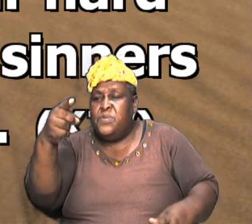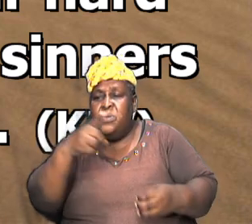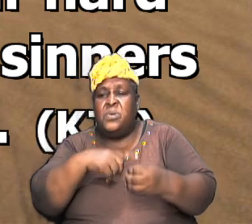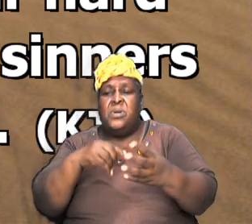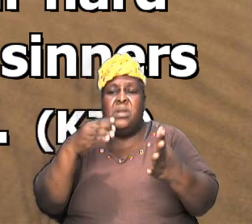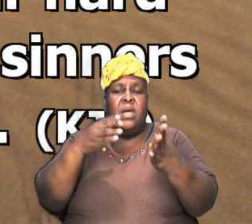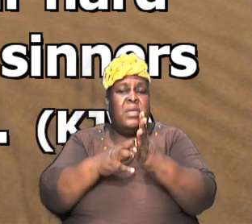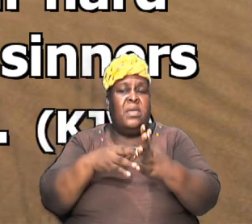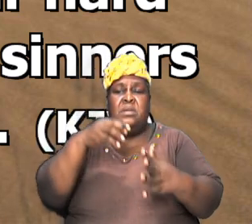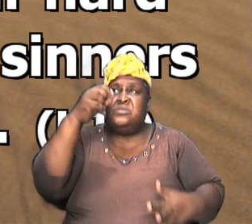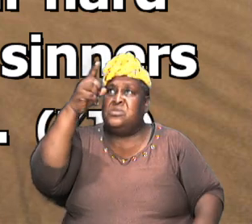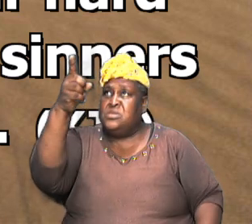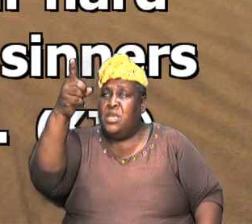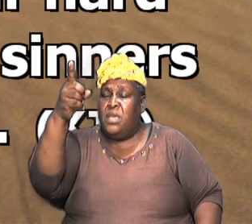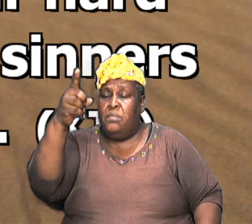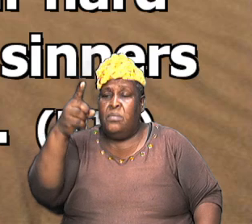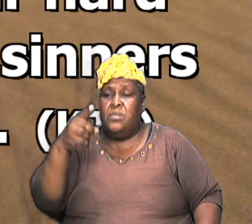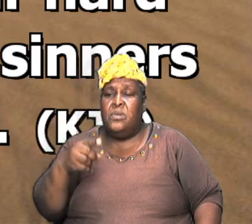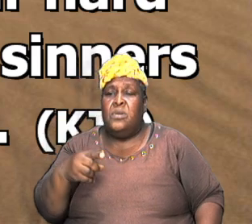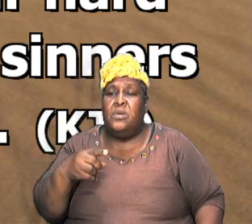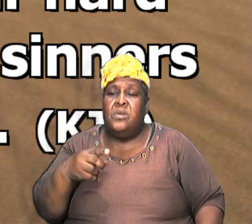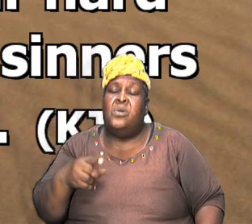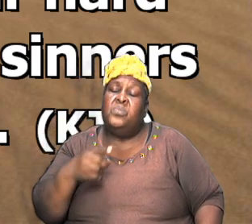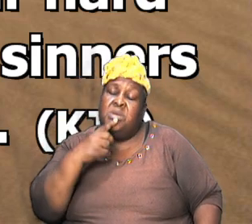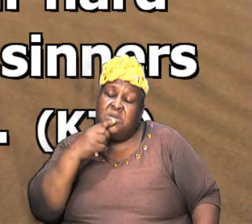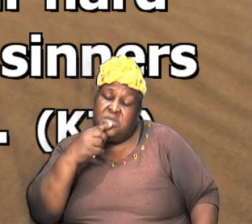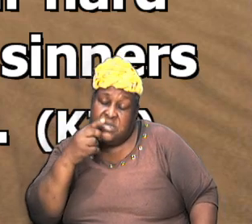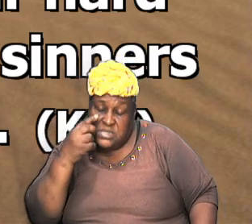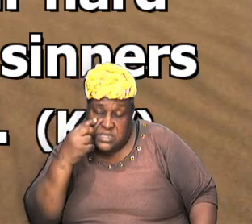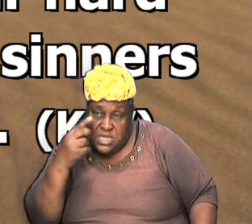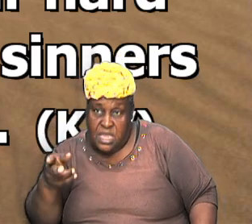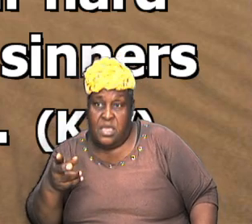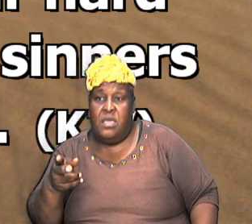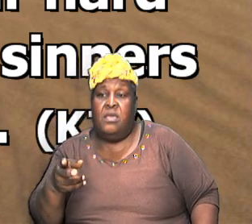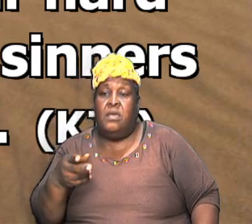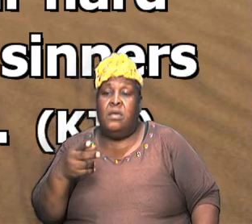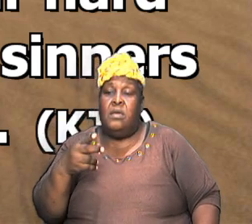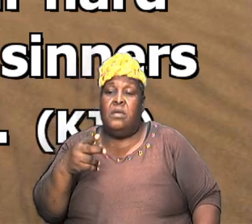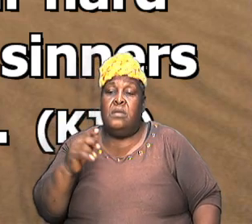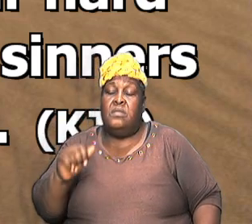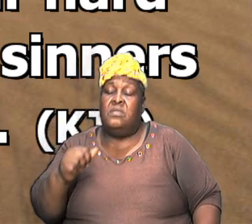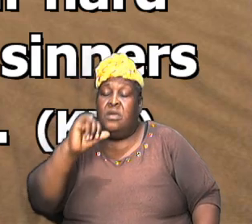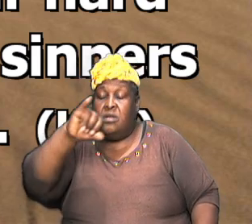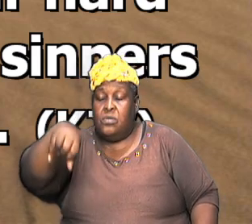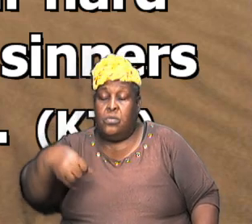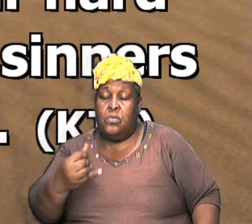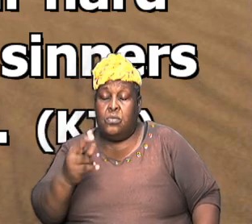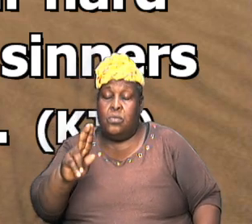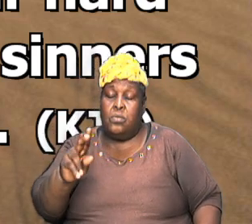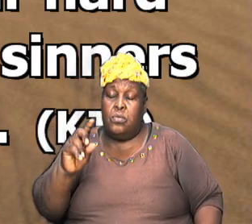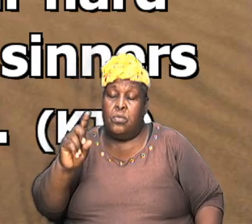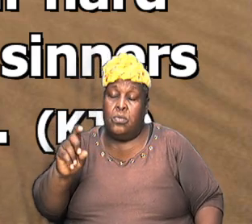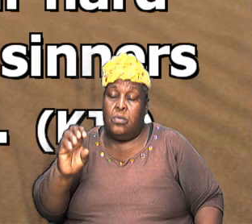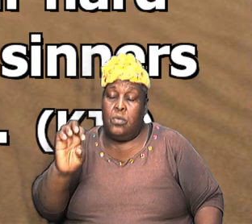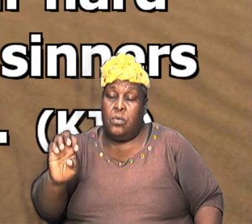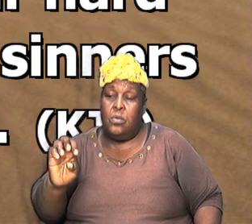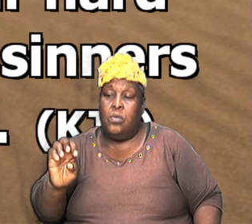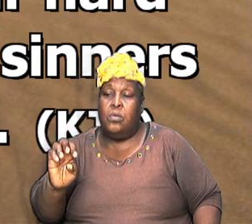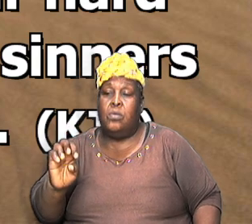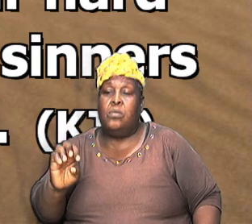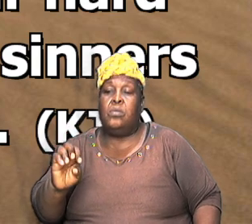so we see that Jude is quoting from him and says behold the Lord cometh with ten